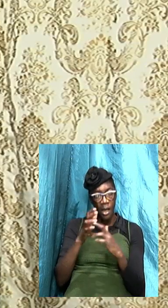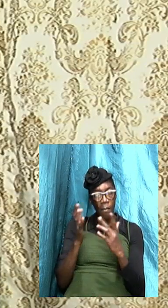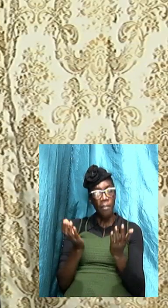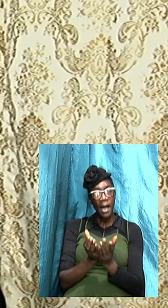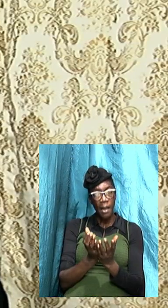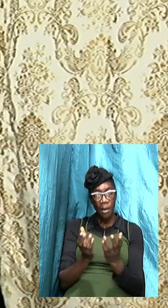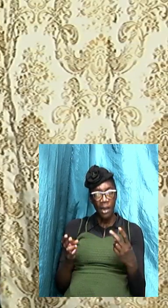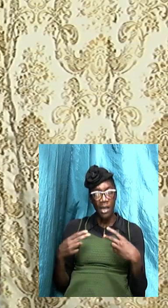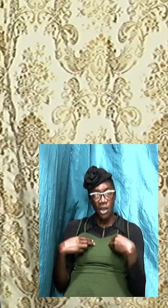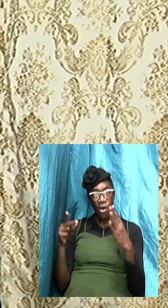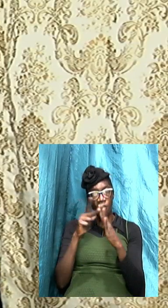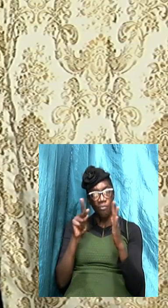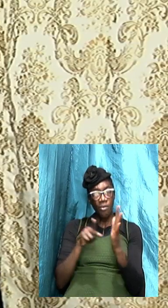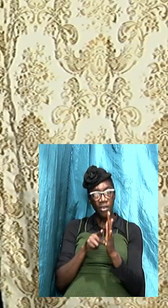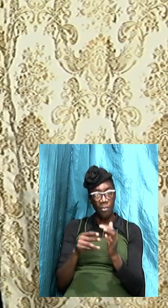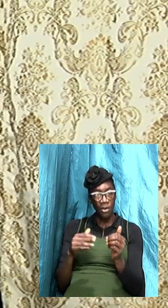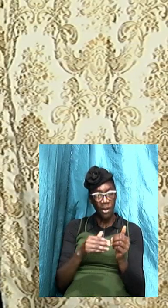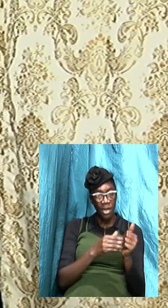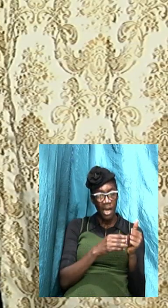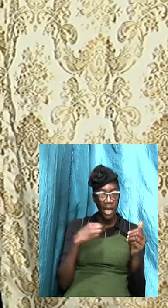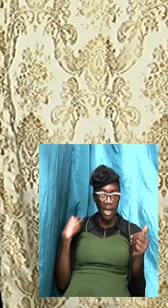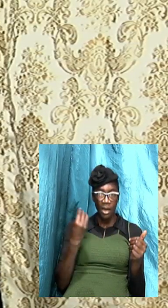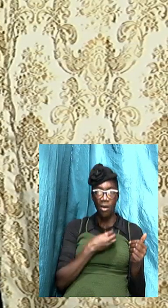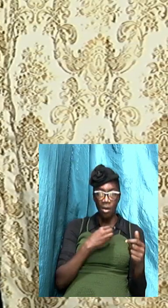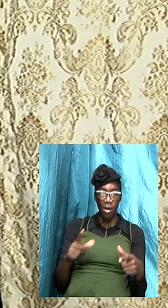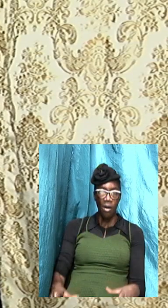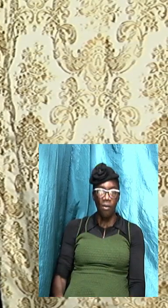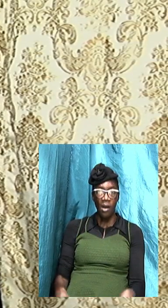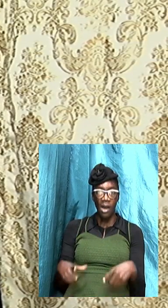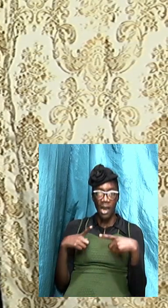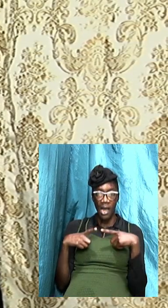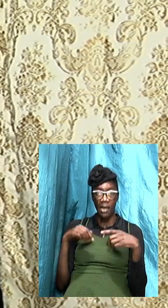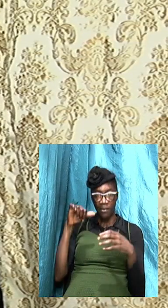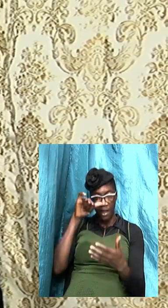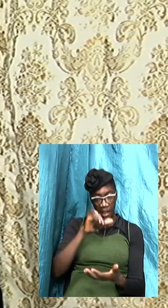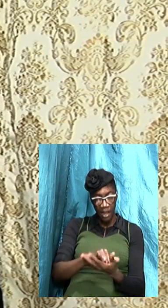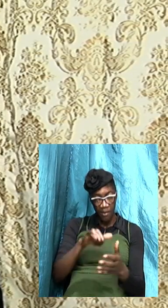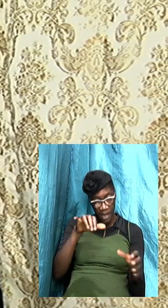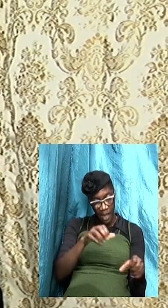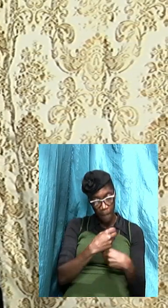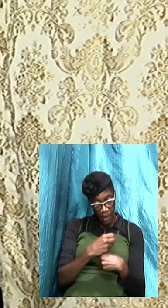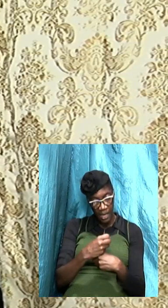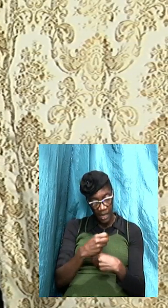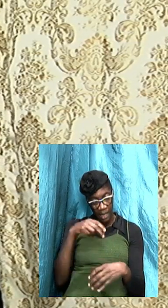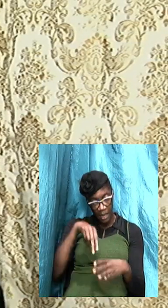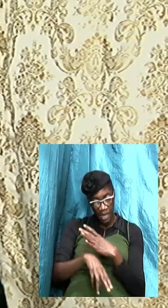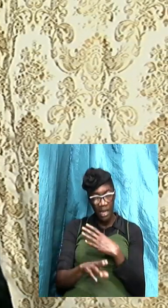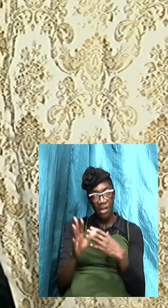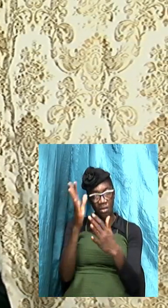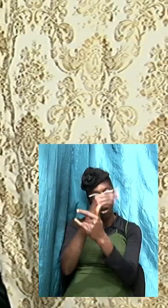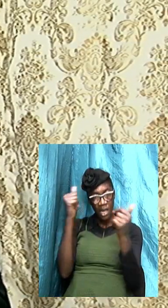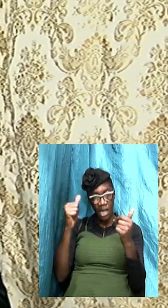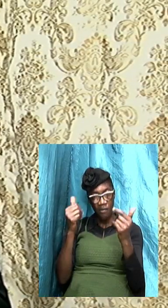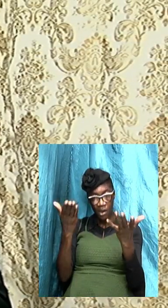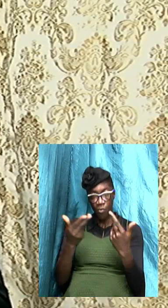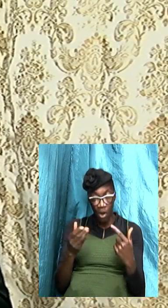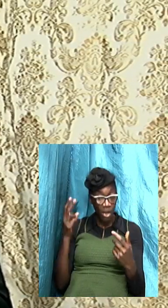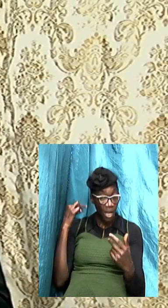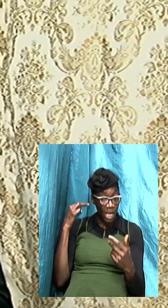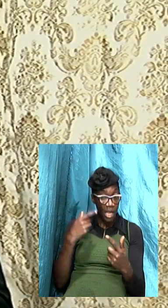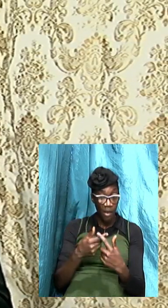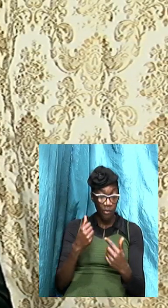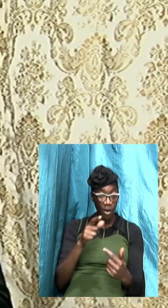guide our lives that we can make it into the rapture I want to hear from the Lord